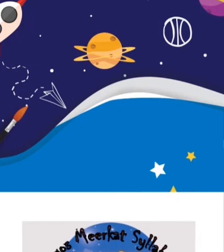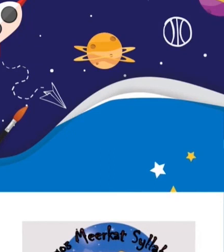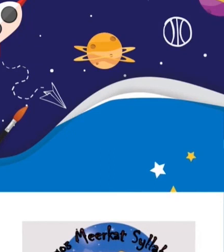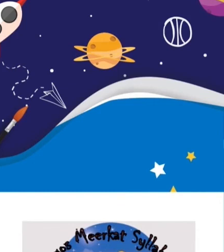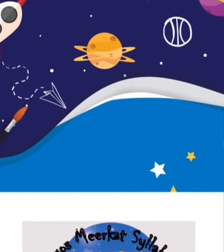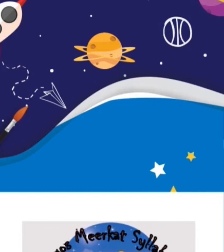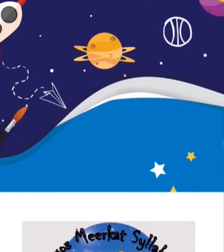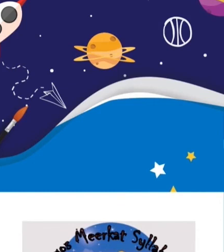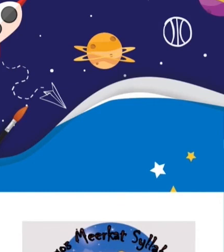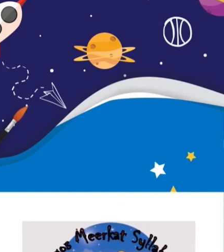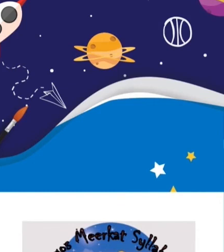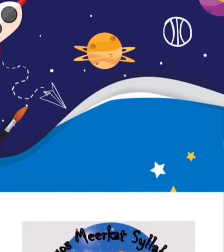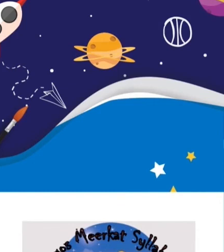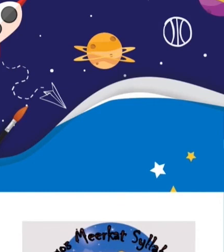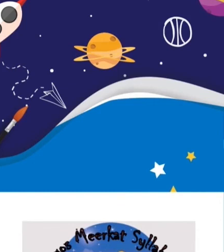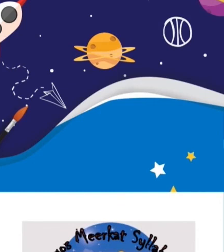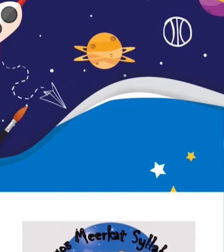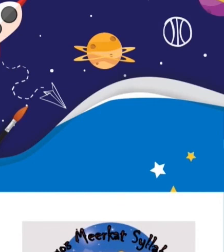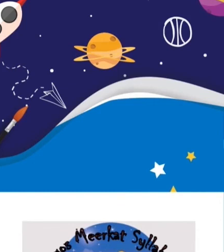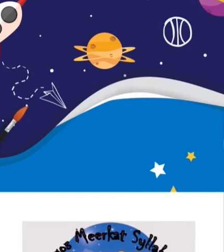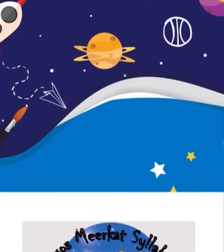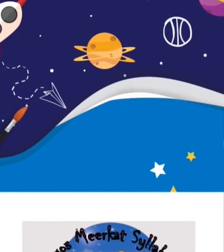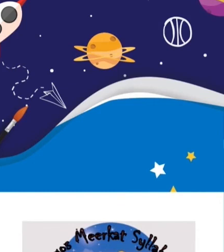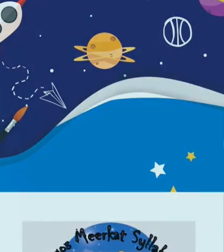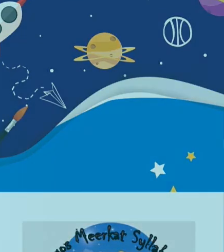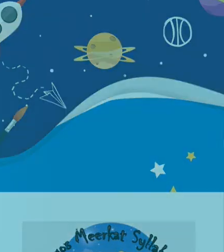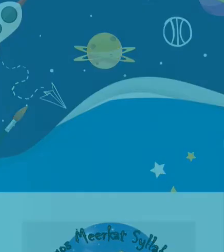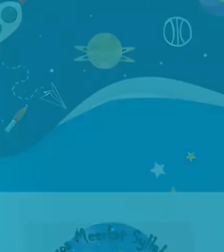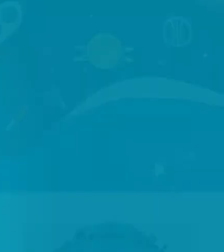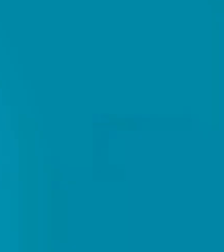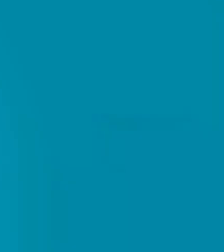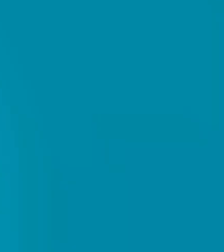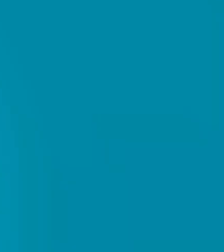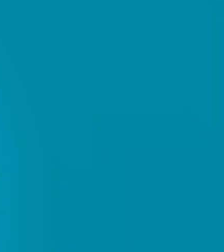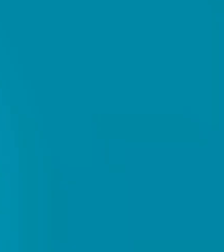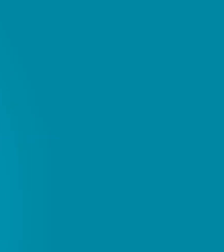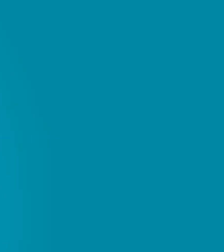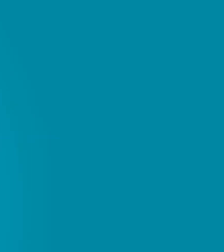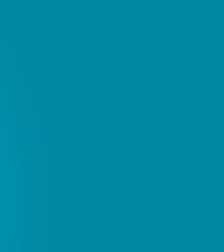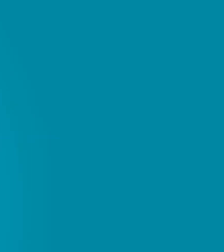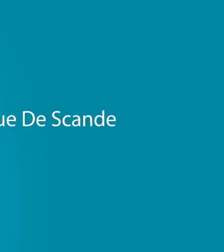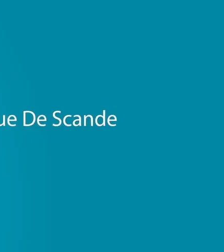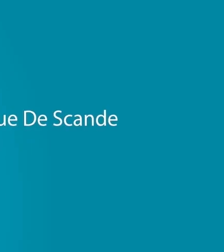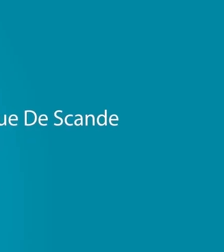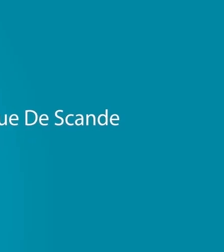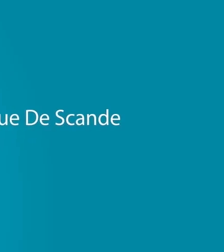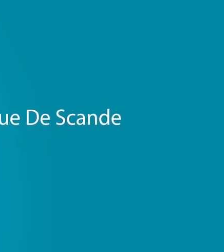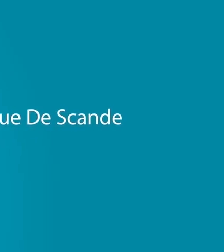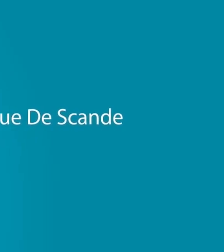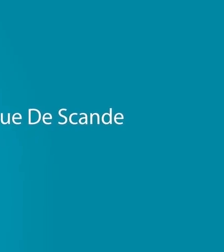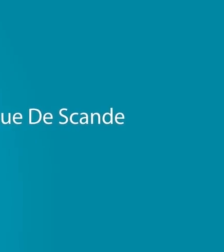Child, MyZone Online School and Amos Meerkat Syllabus. to Thank Good! Bye! Bye! Bye! Bye! Bye! Bye!